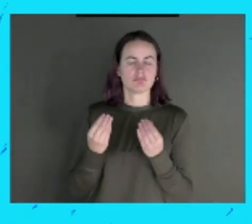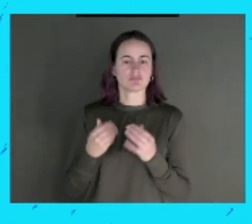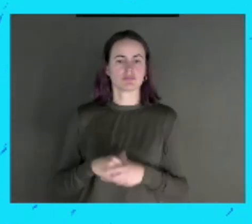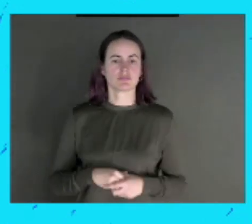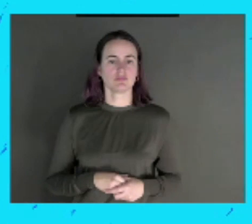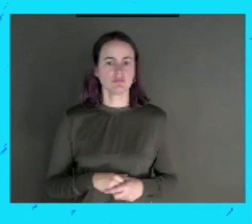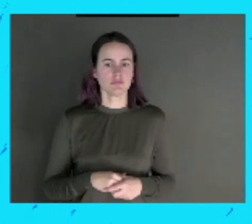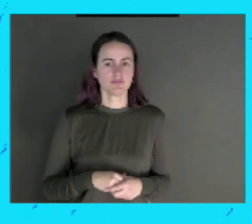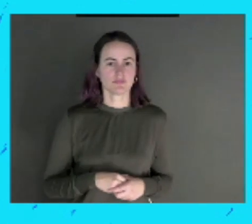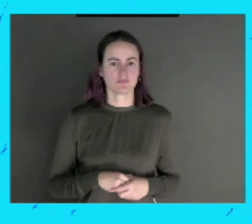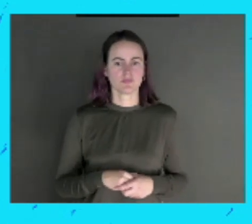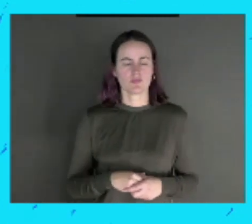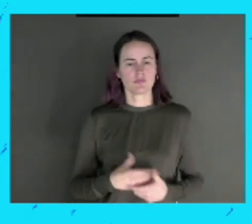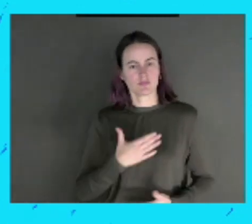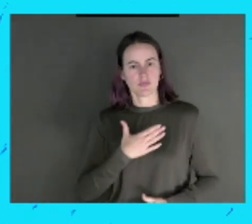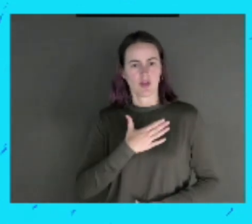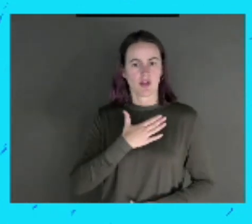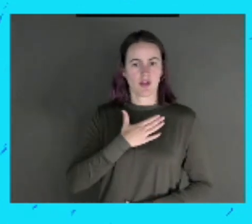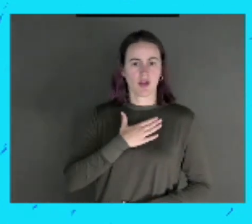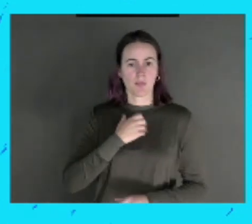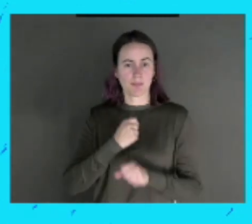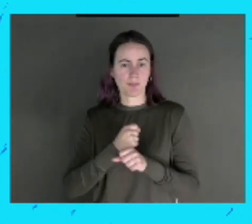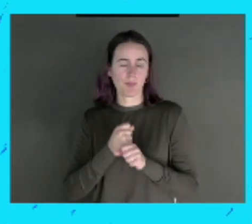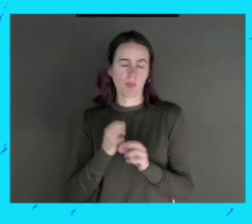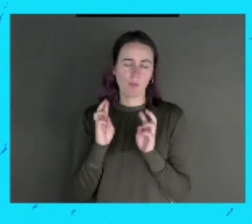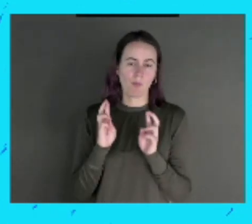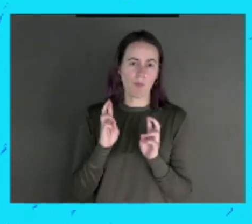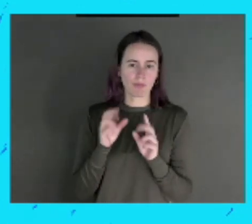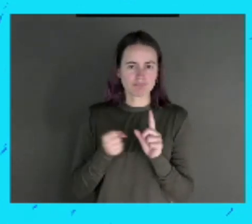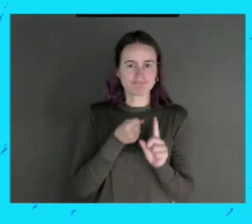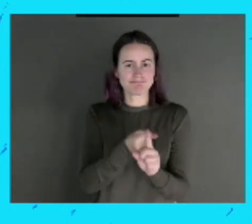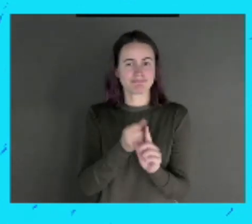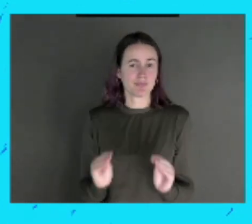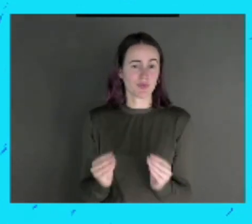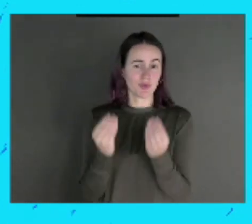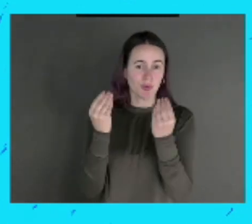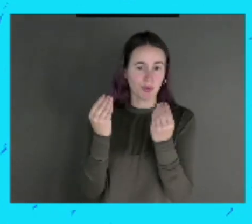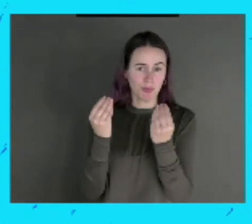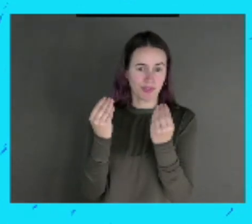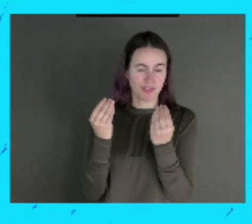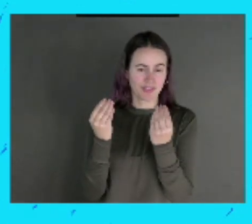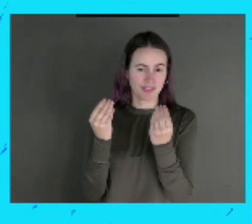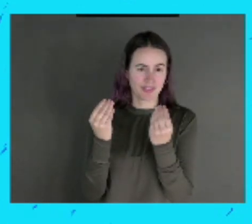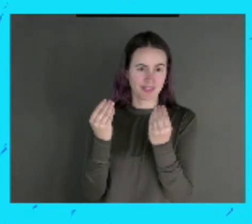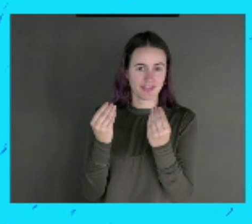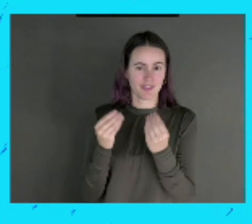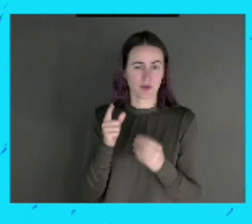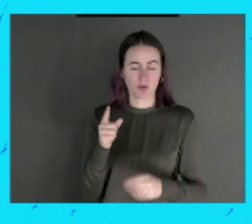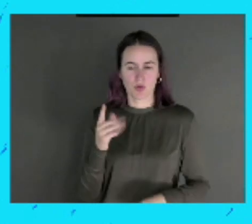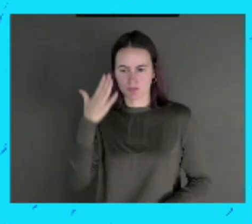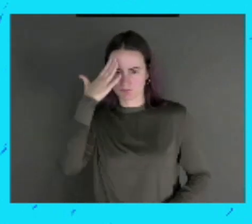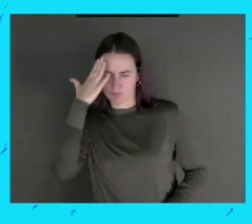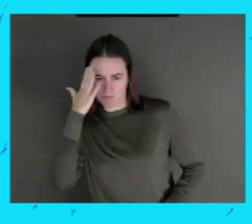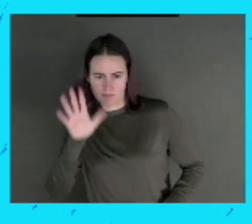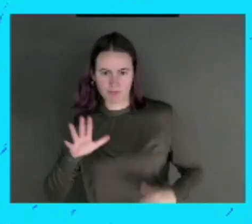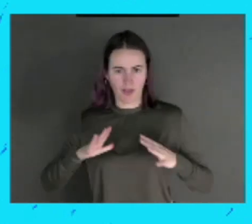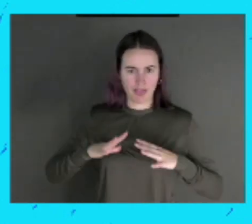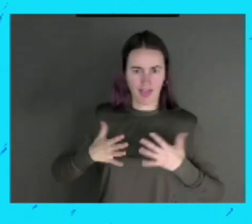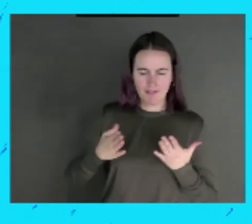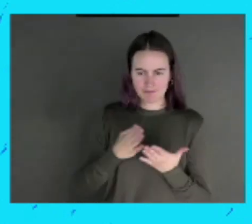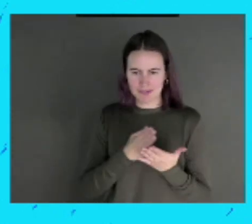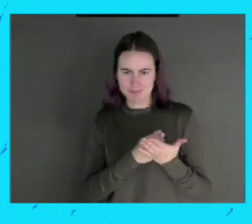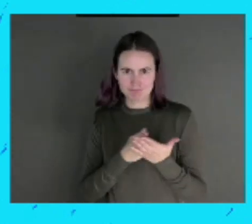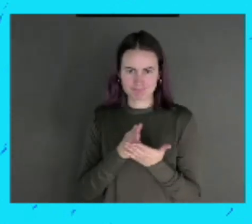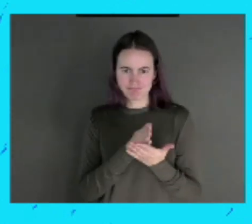resonated with young adolescents who are in the face of truly understanding life and figuring out their strengths of